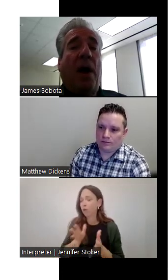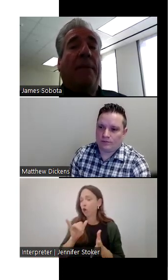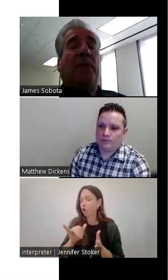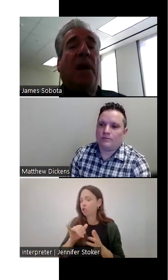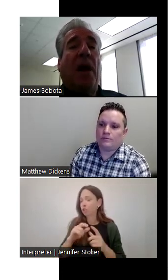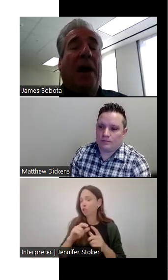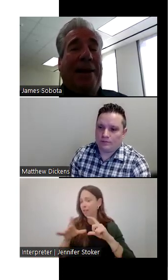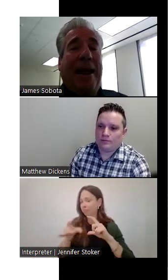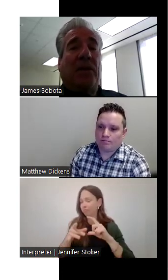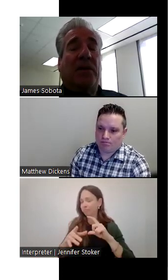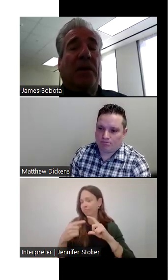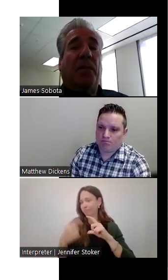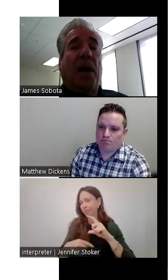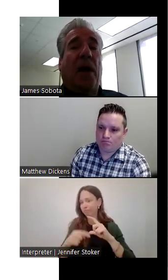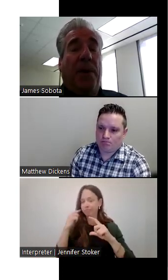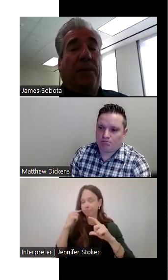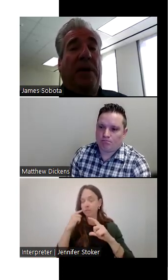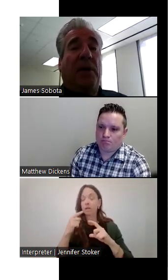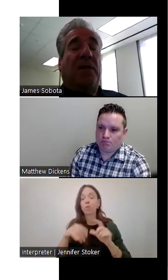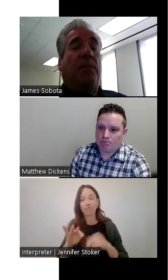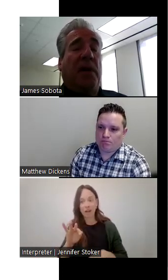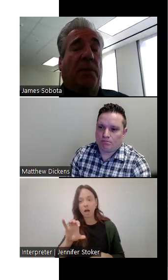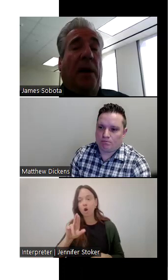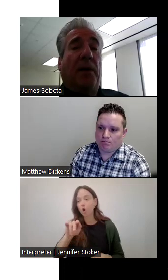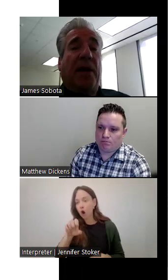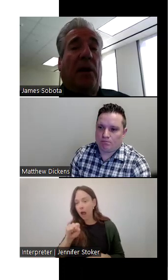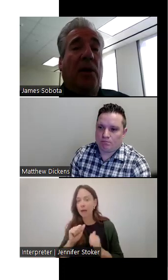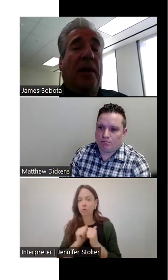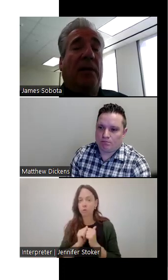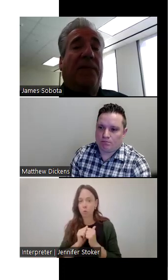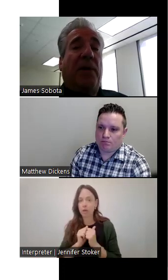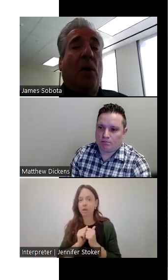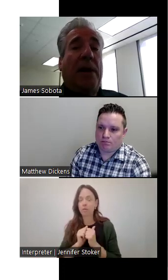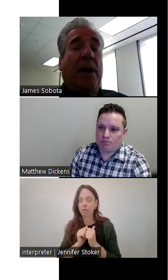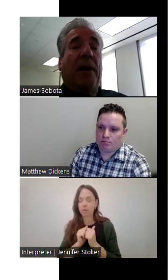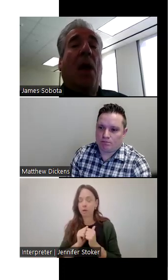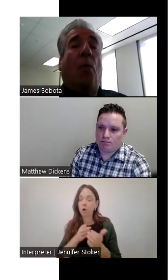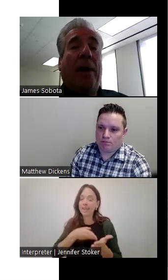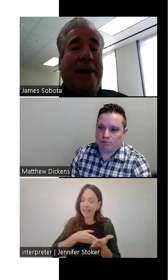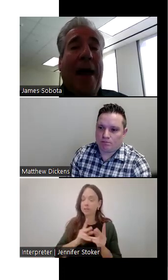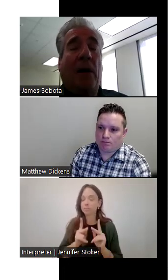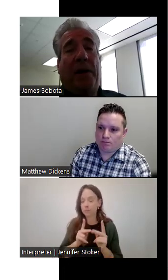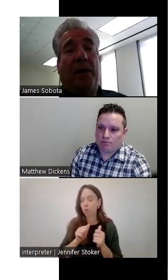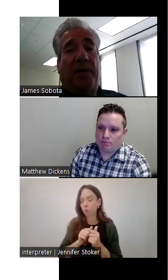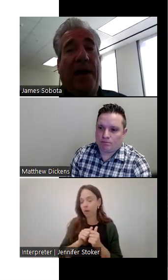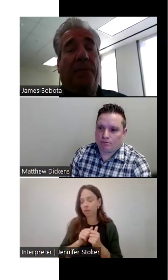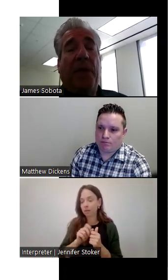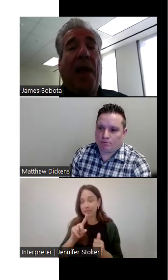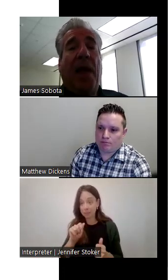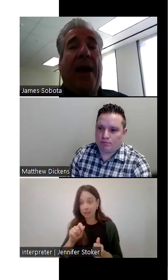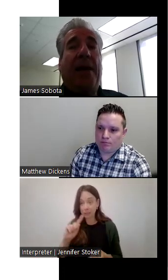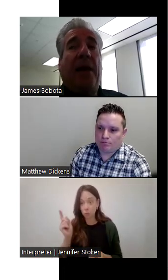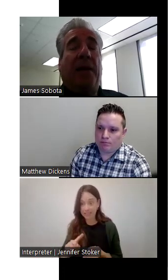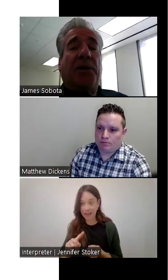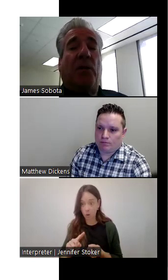that crimes against, uh, people with different disabilities, including deaf and hard of hearing went down because of that.